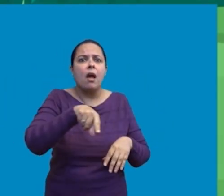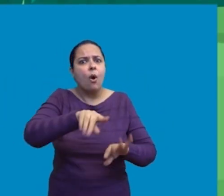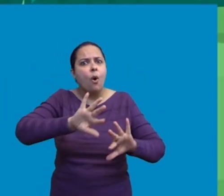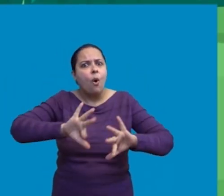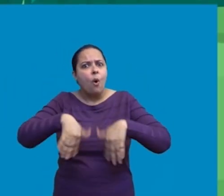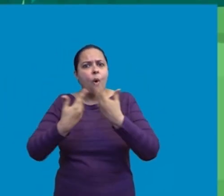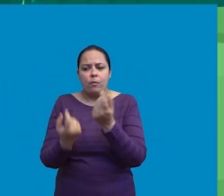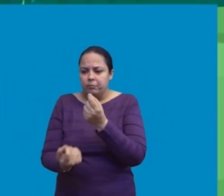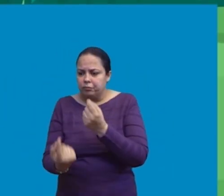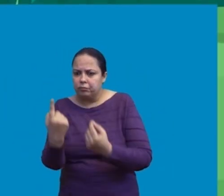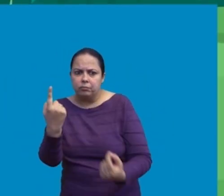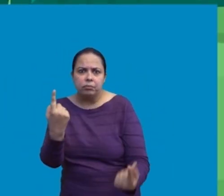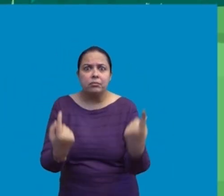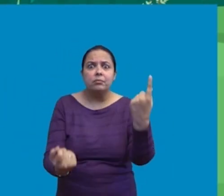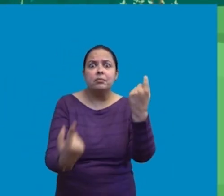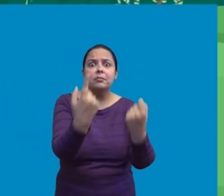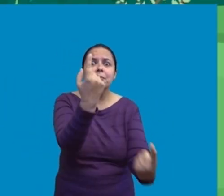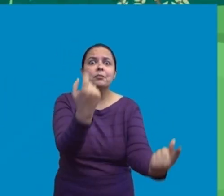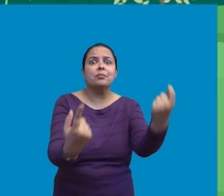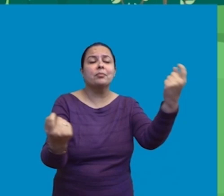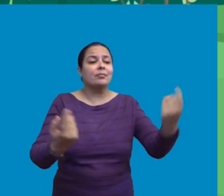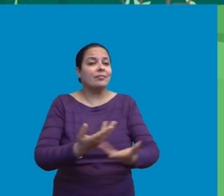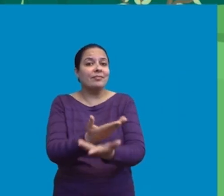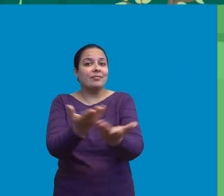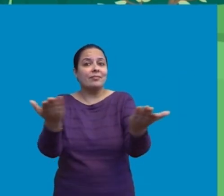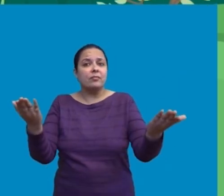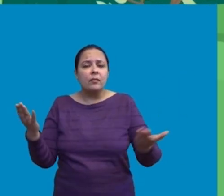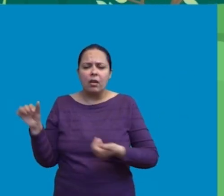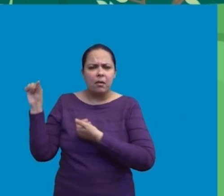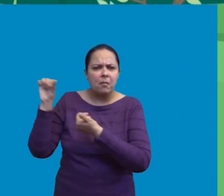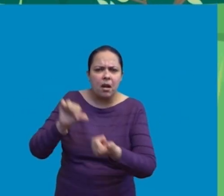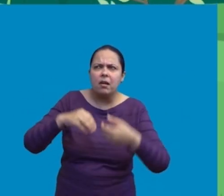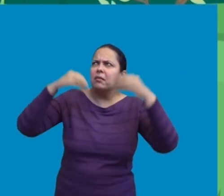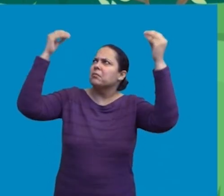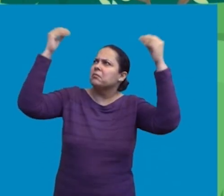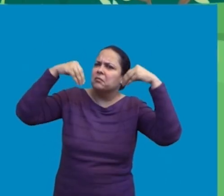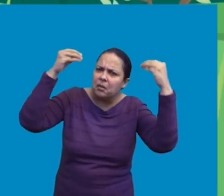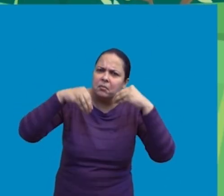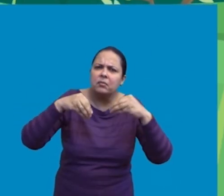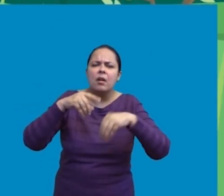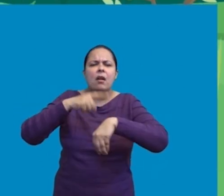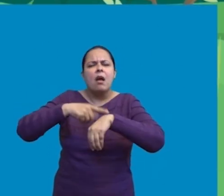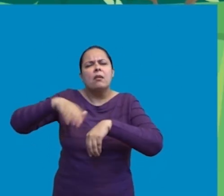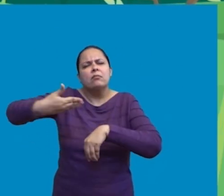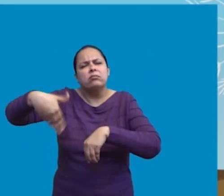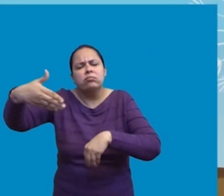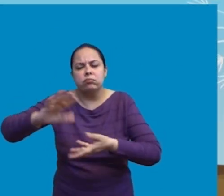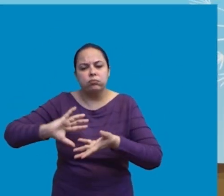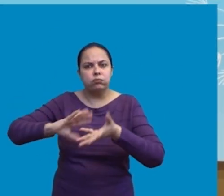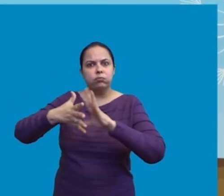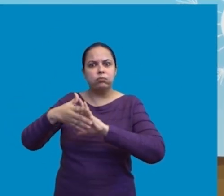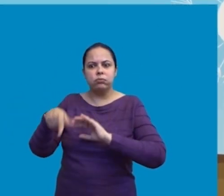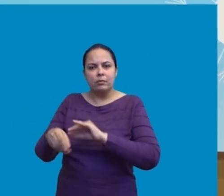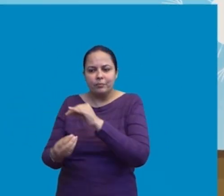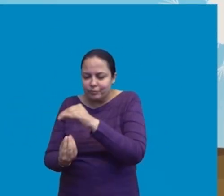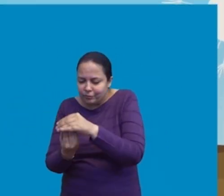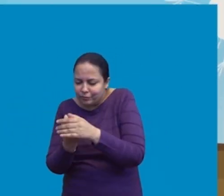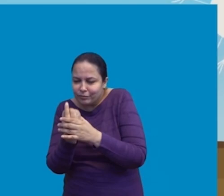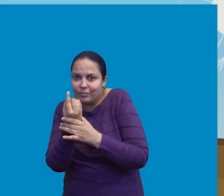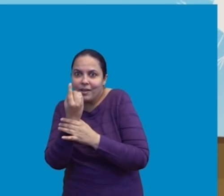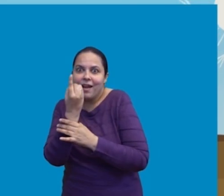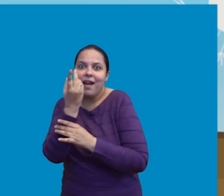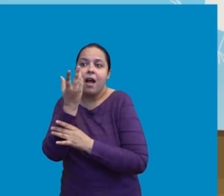excreted out of their body undigested. Wherever these seeds fall, they can grow into plants.